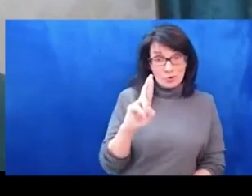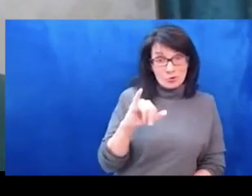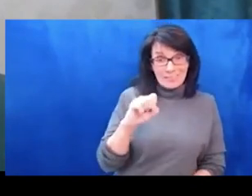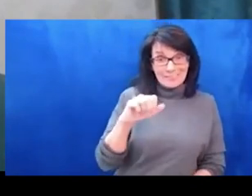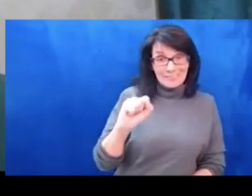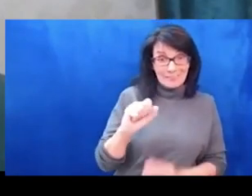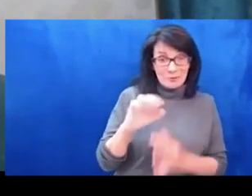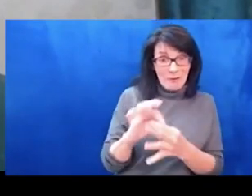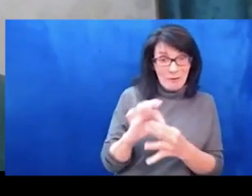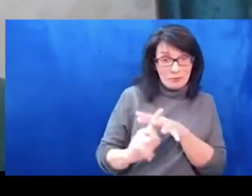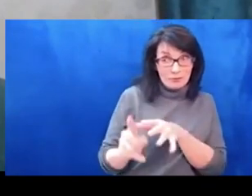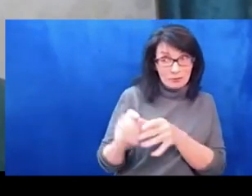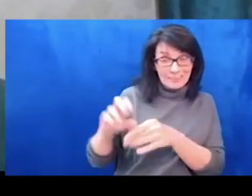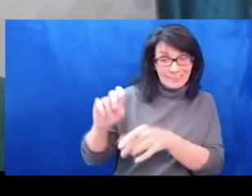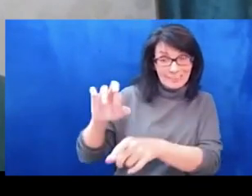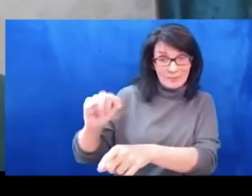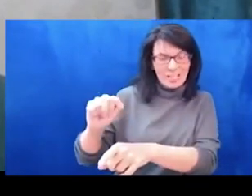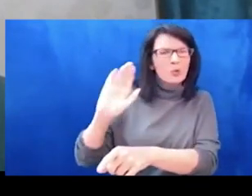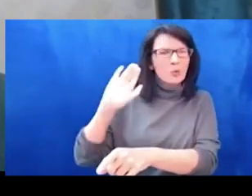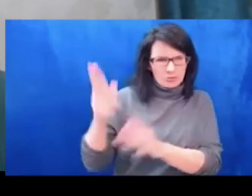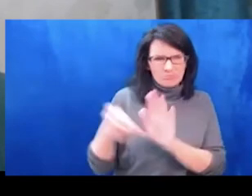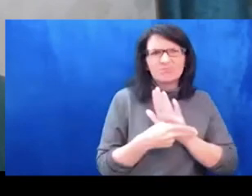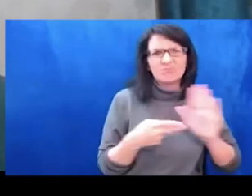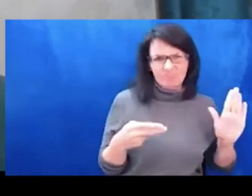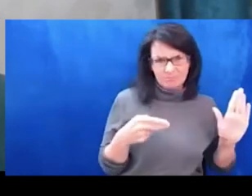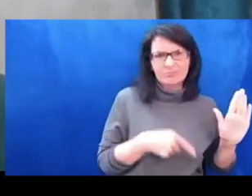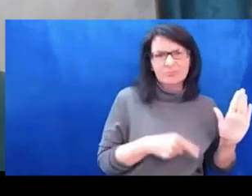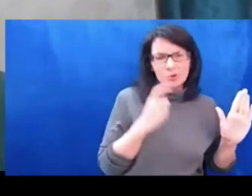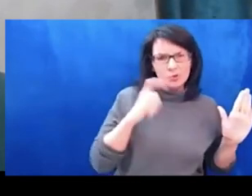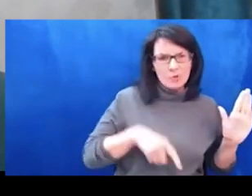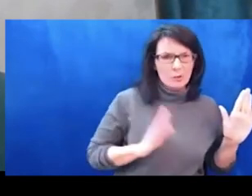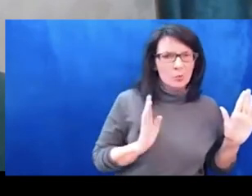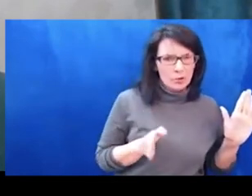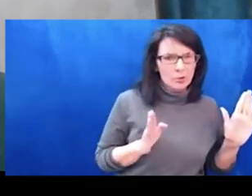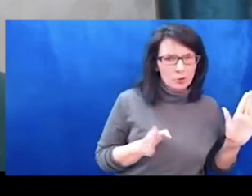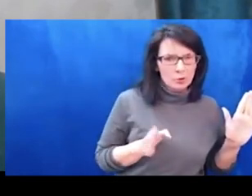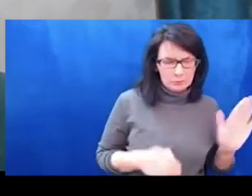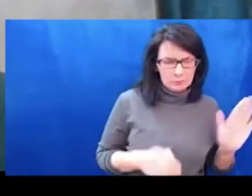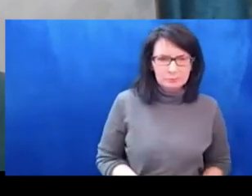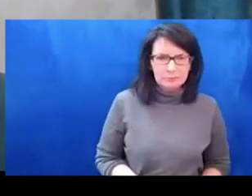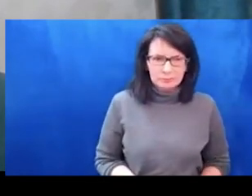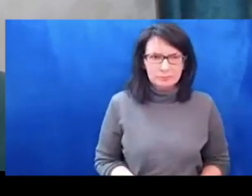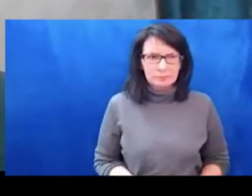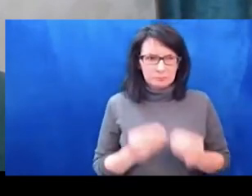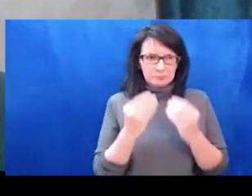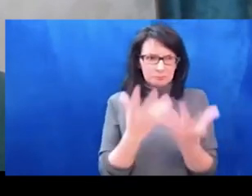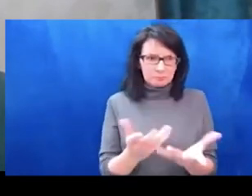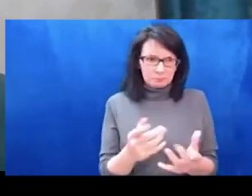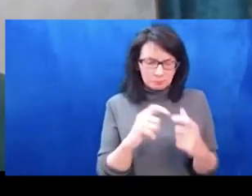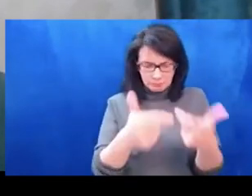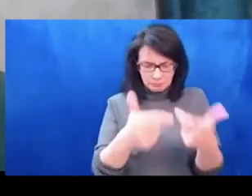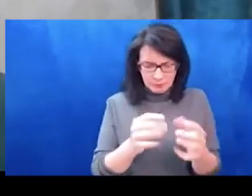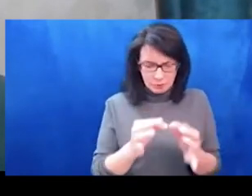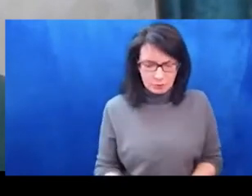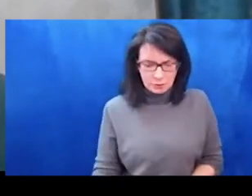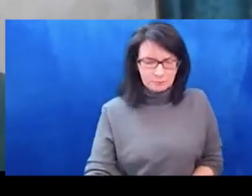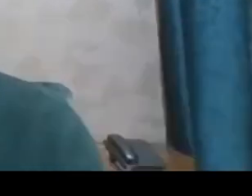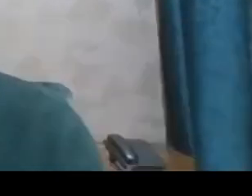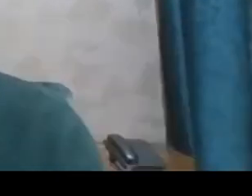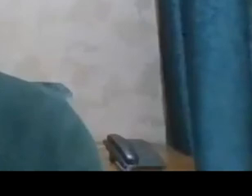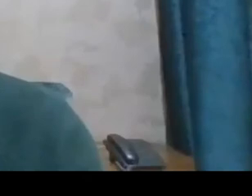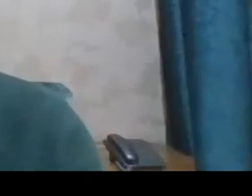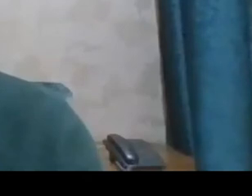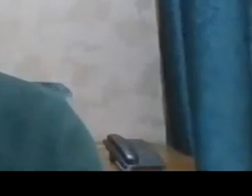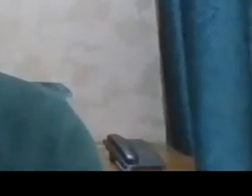already left the country. I think personally that I personally think that Mr. Putin is satisfied with that and